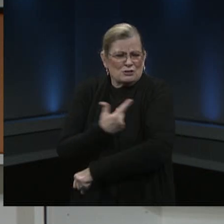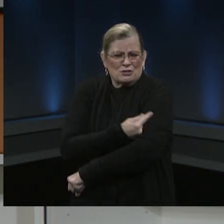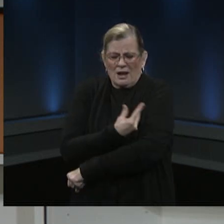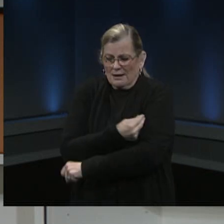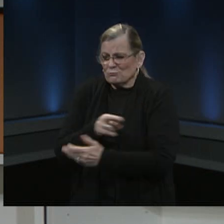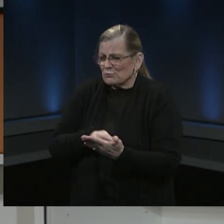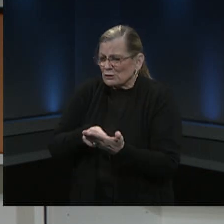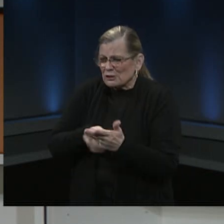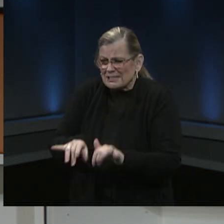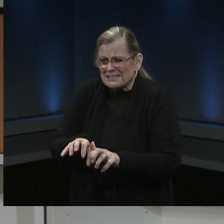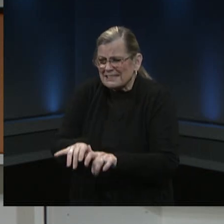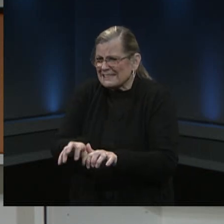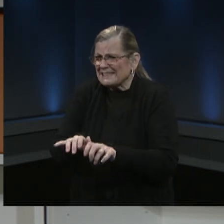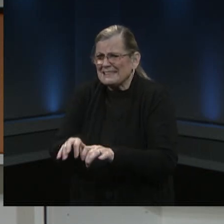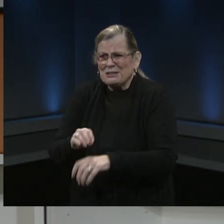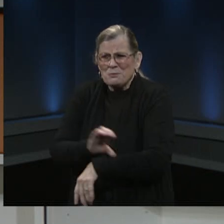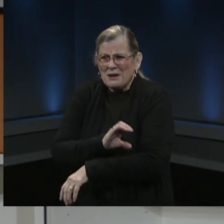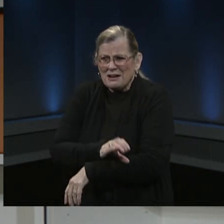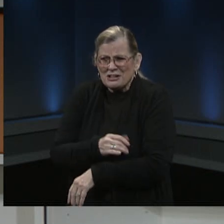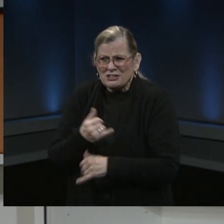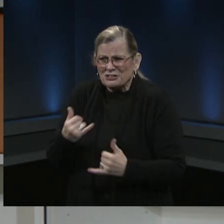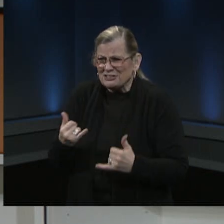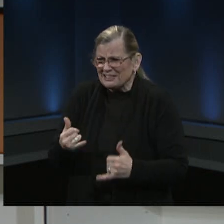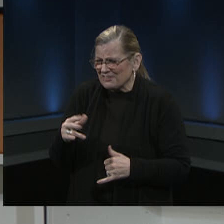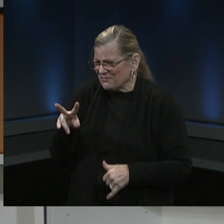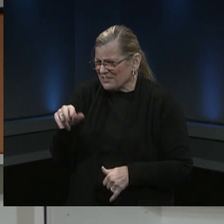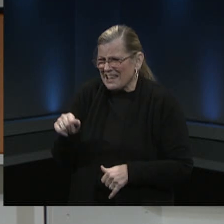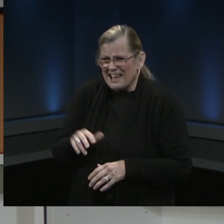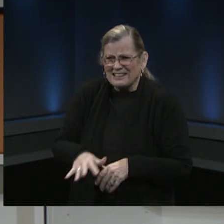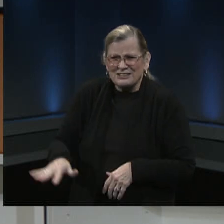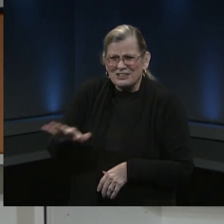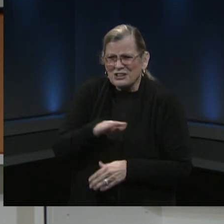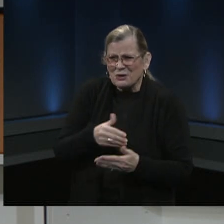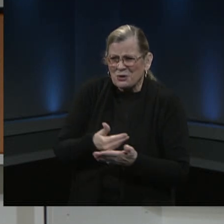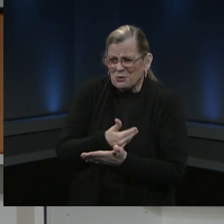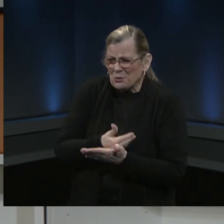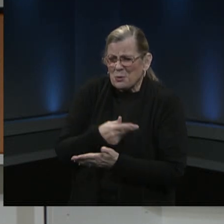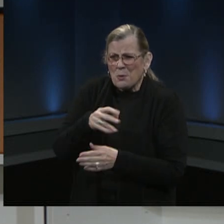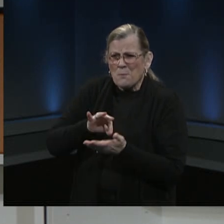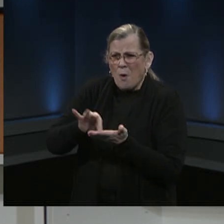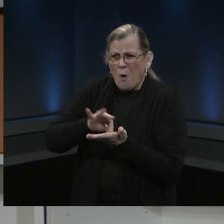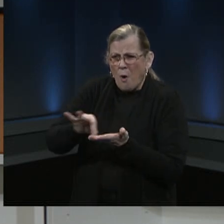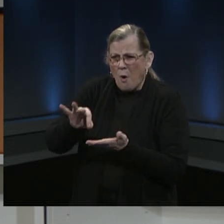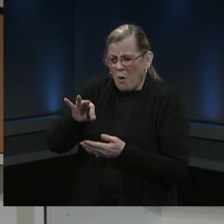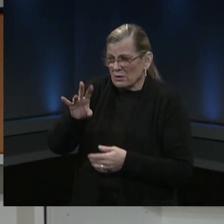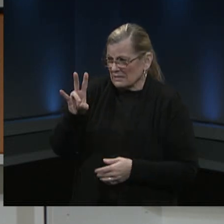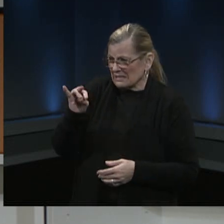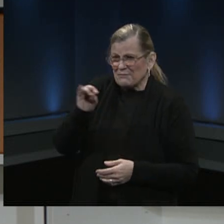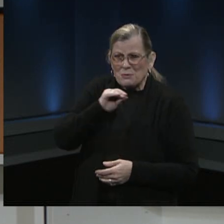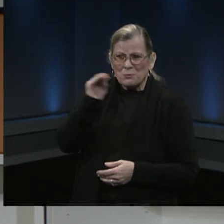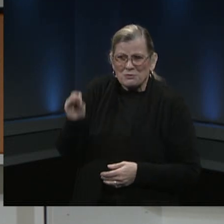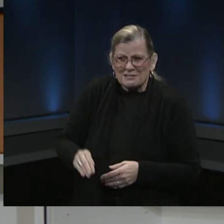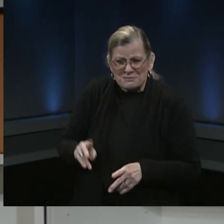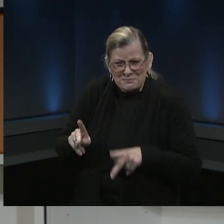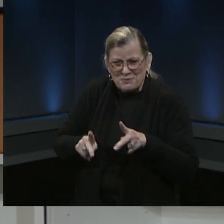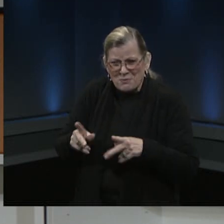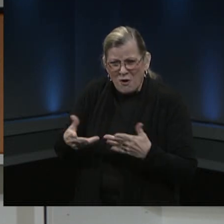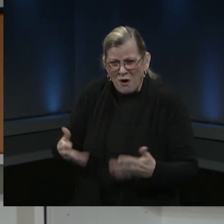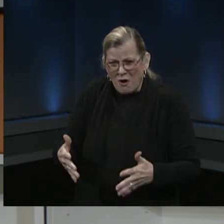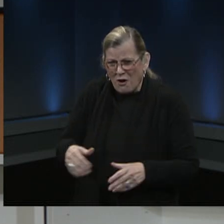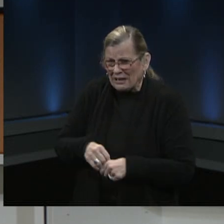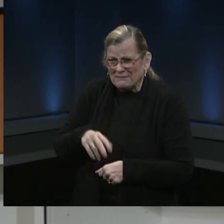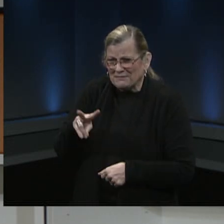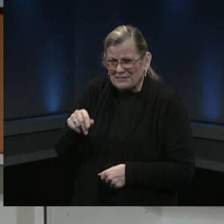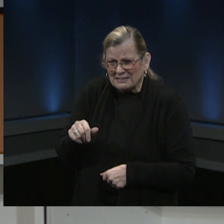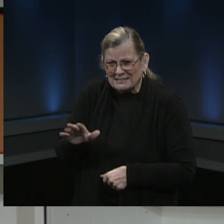commonwealth university released a new poll seventy percent of virginians and dr schwartz i don't know if you've heard this yet i just saw it